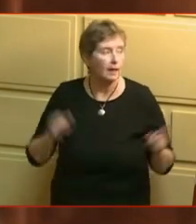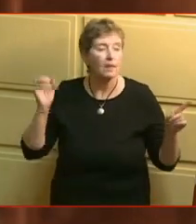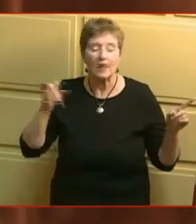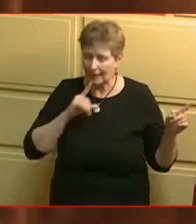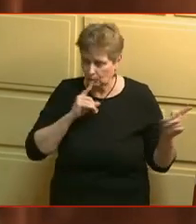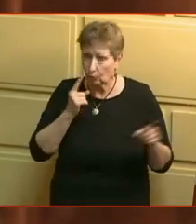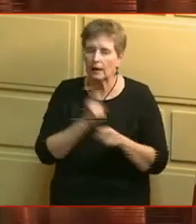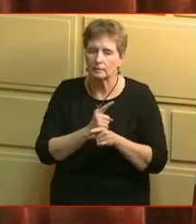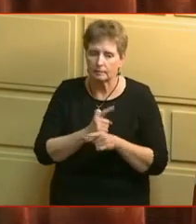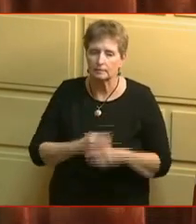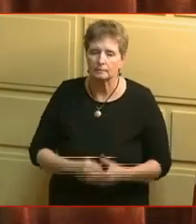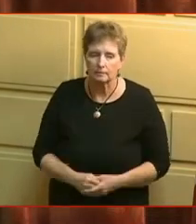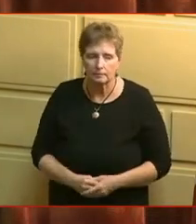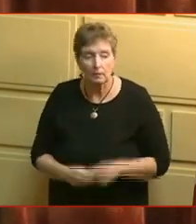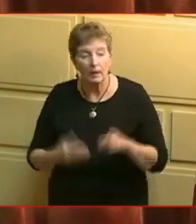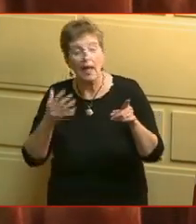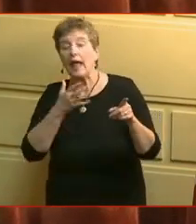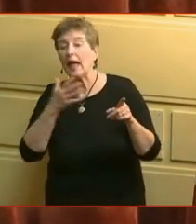is correct.